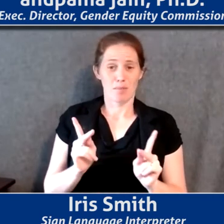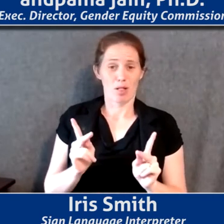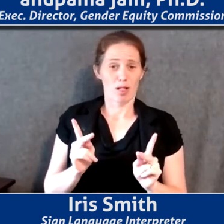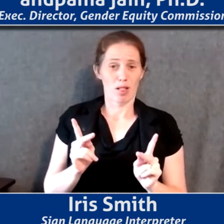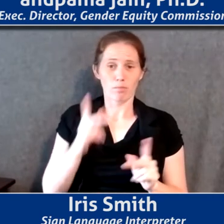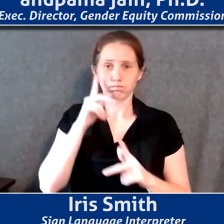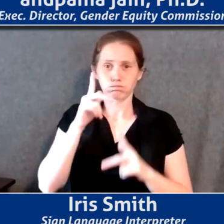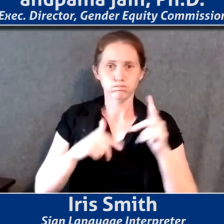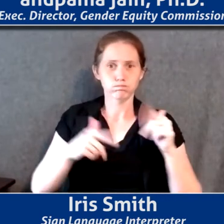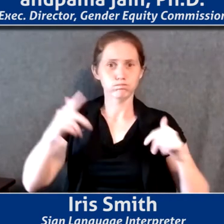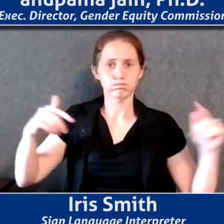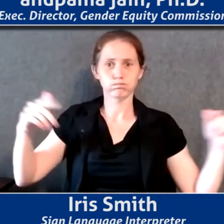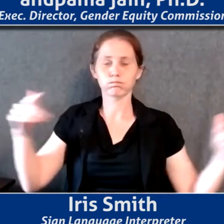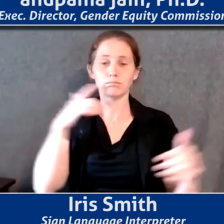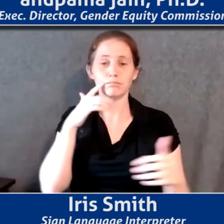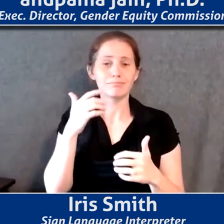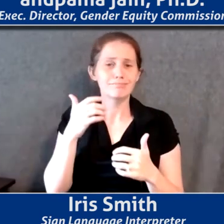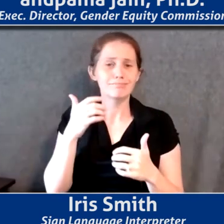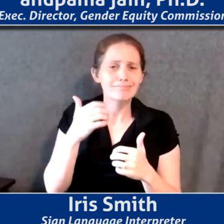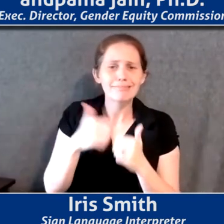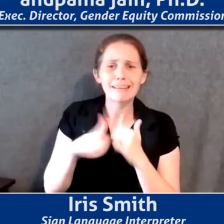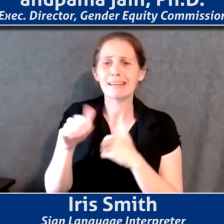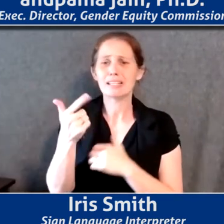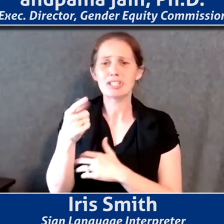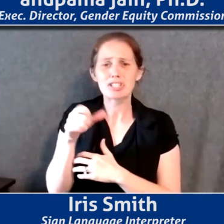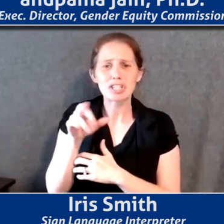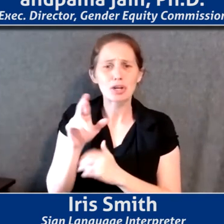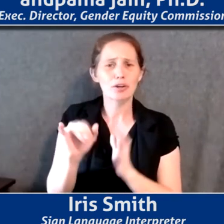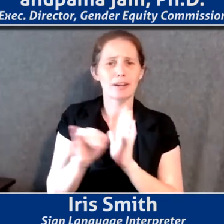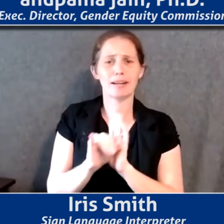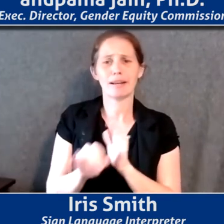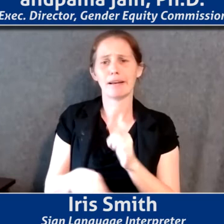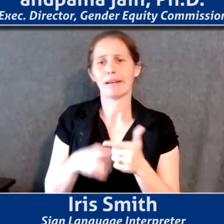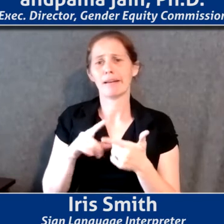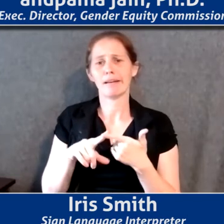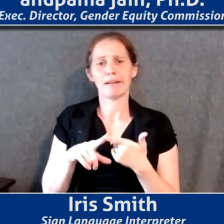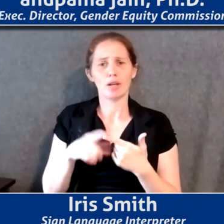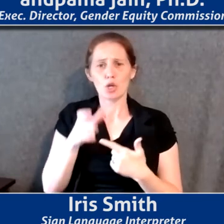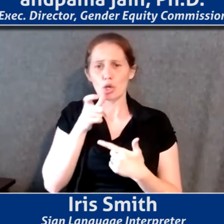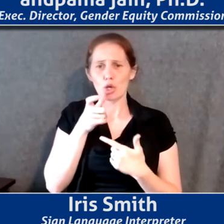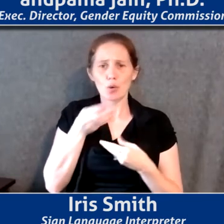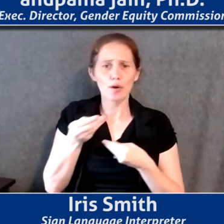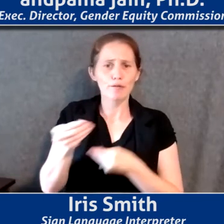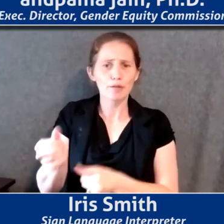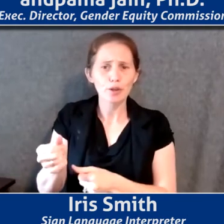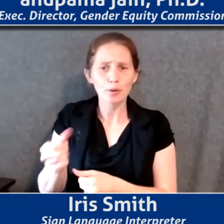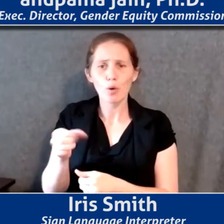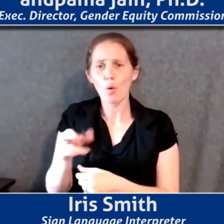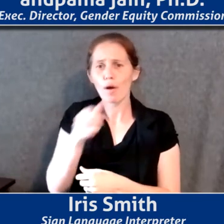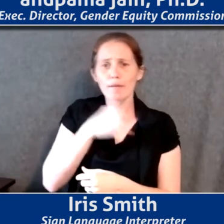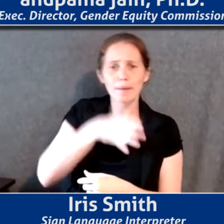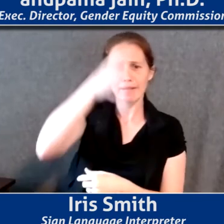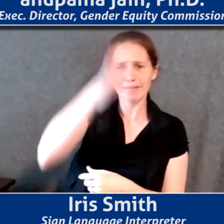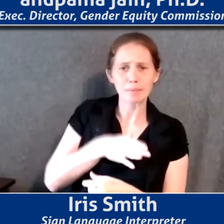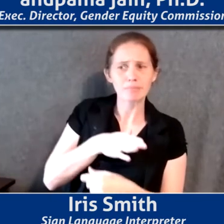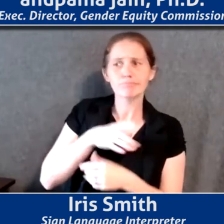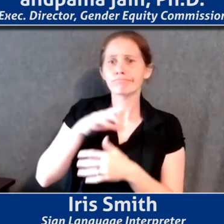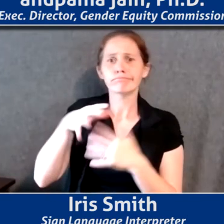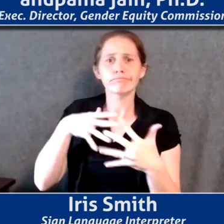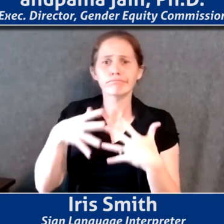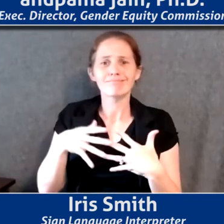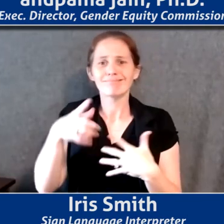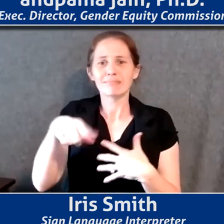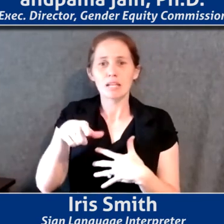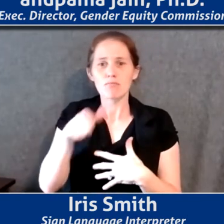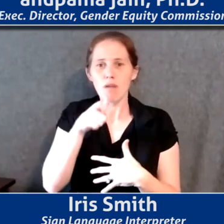There is, you know, people of any gender identity or who are gender fluid, who are male or female, don't have the same